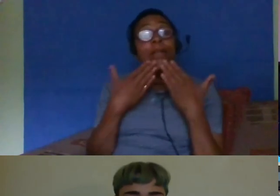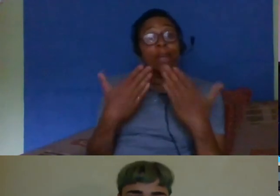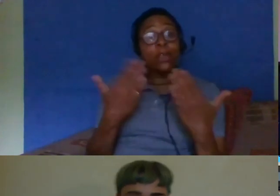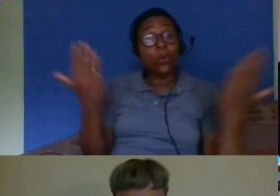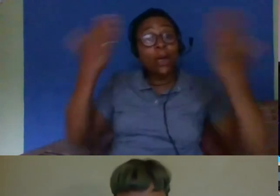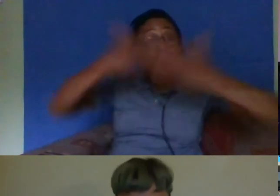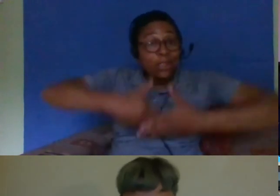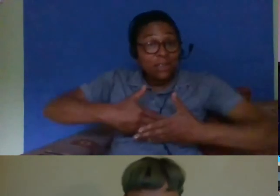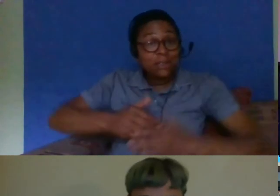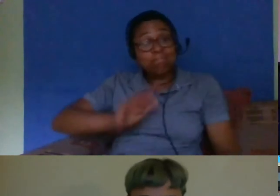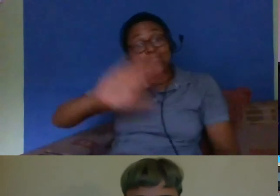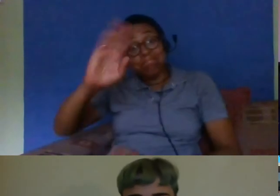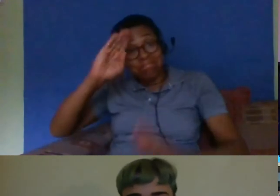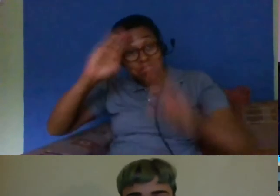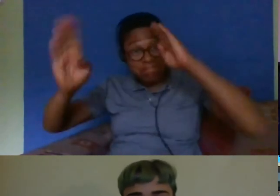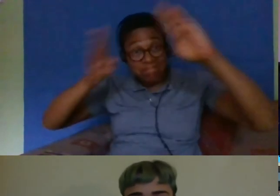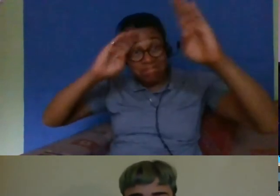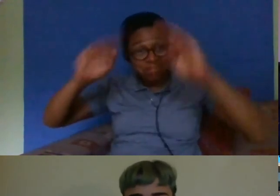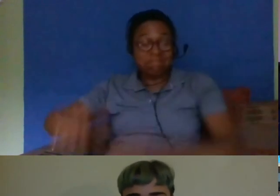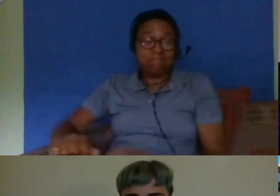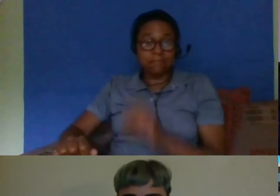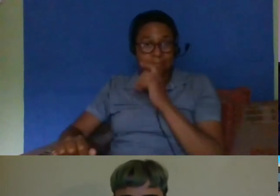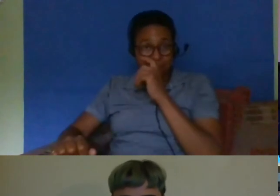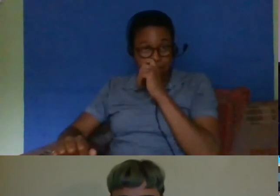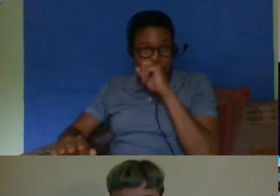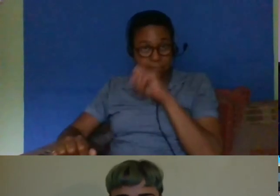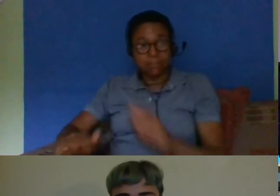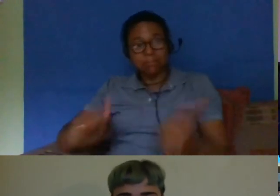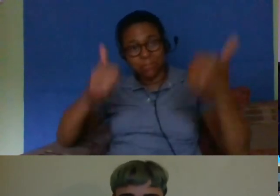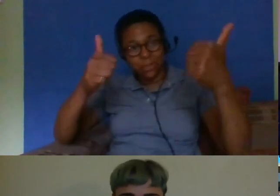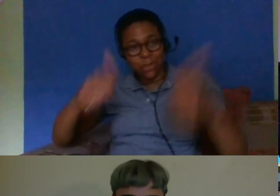everyone good night thank you bye bye thank you ali